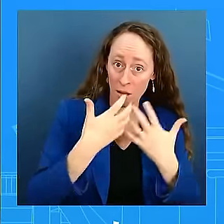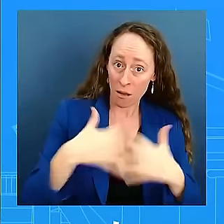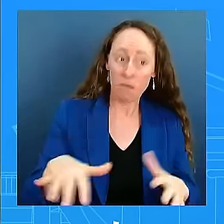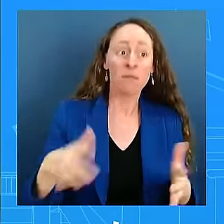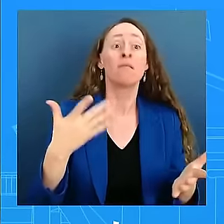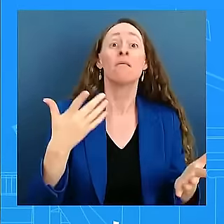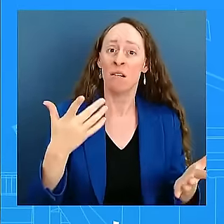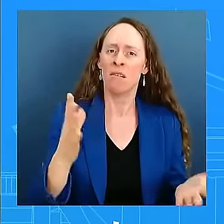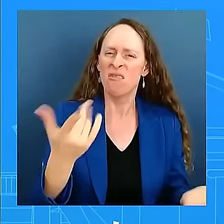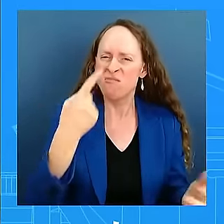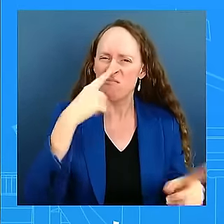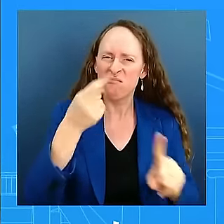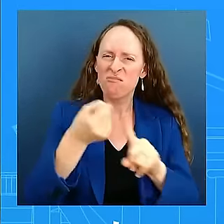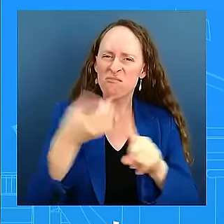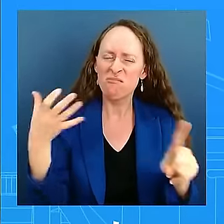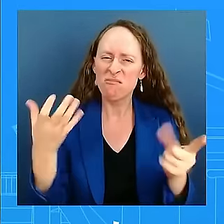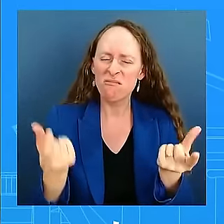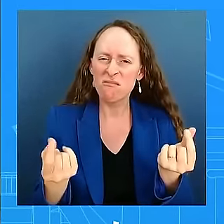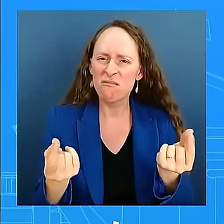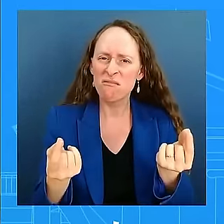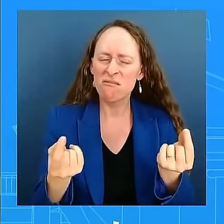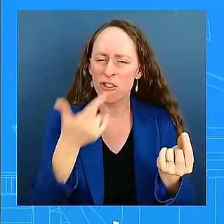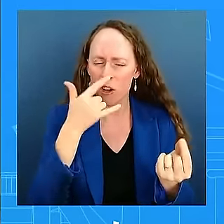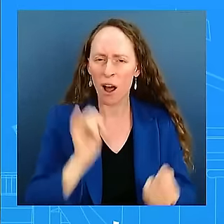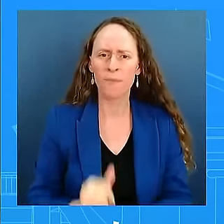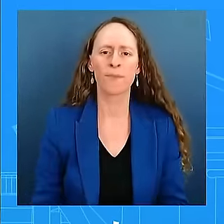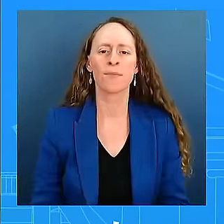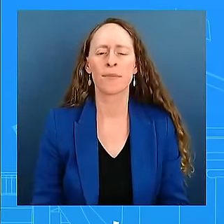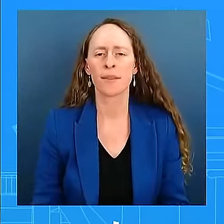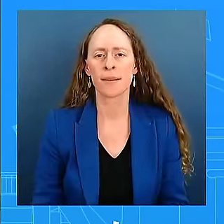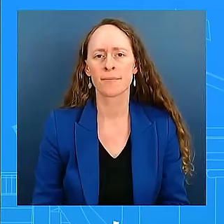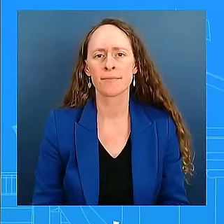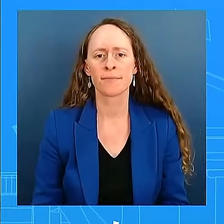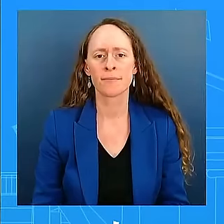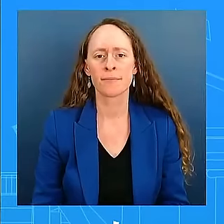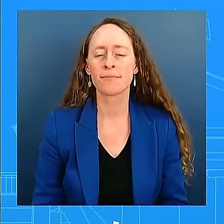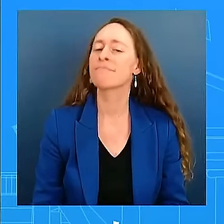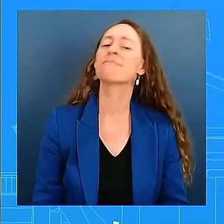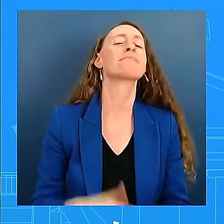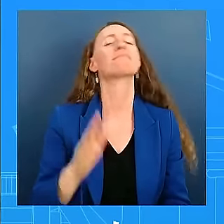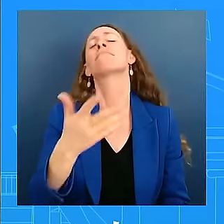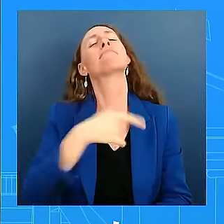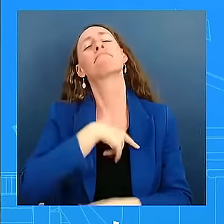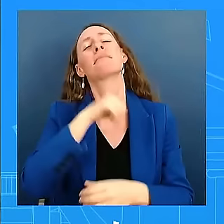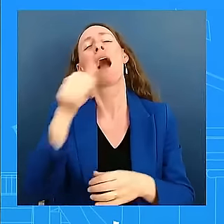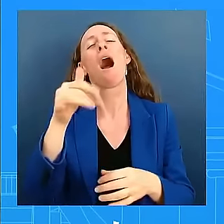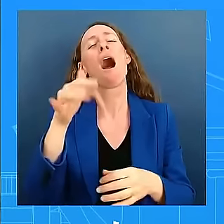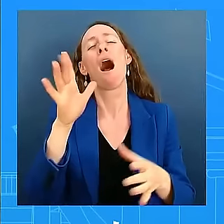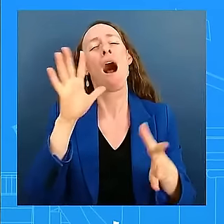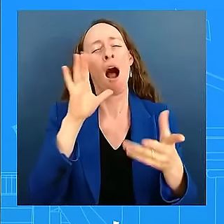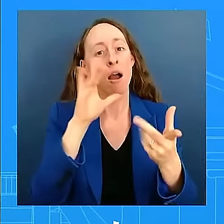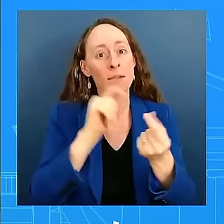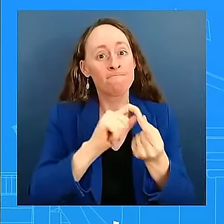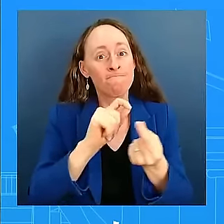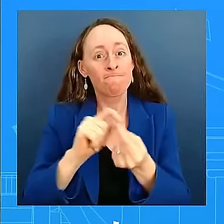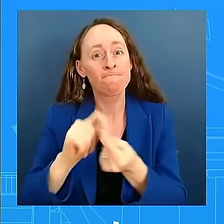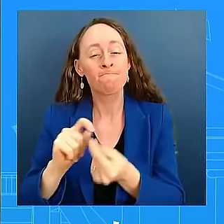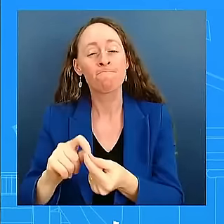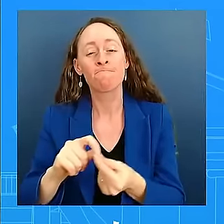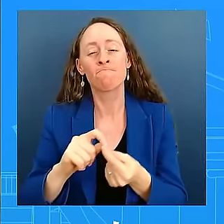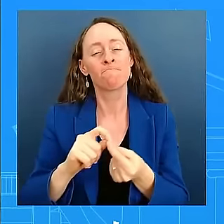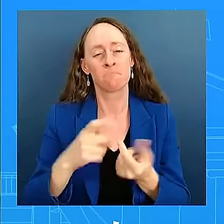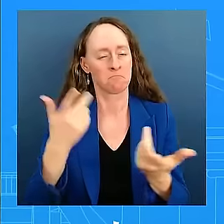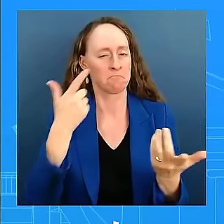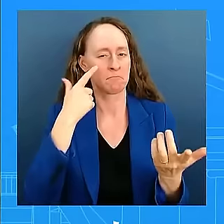specifics from here. I think the President was asked a question, and he answered it very straightforward and very directly. And I